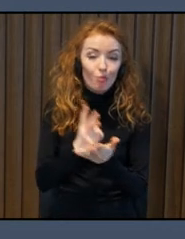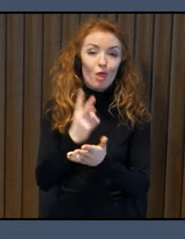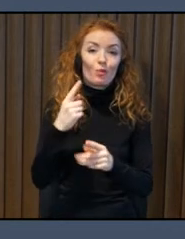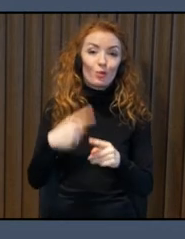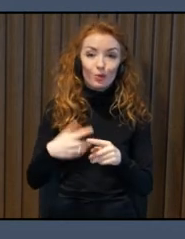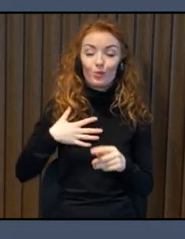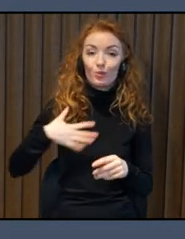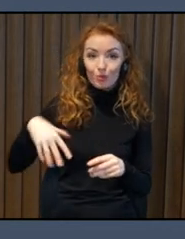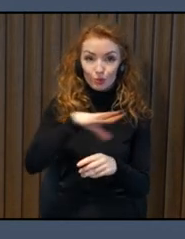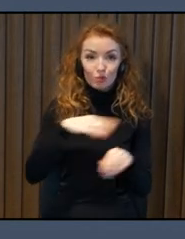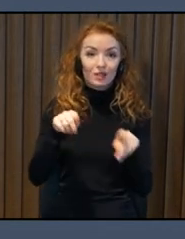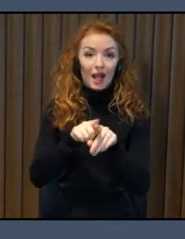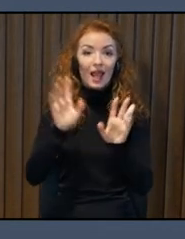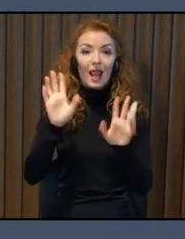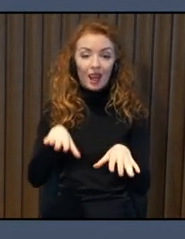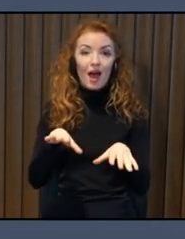for this award.